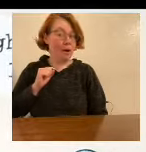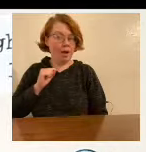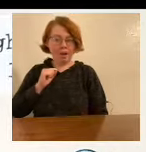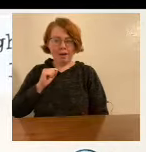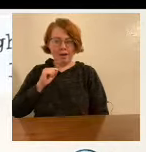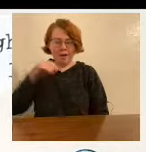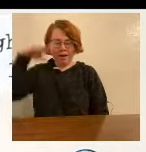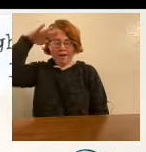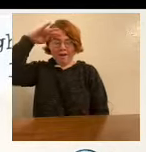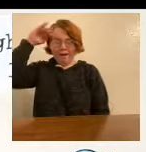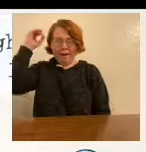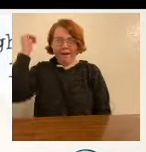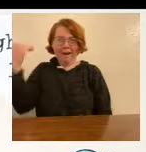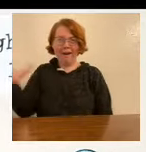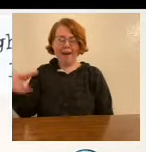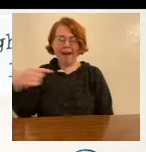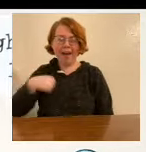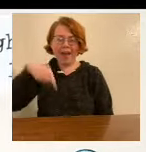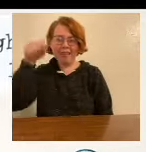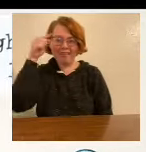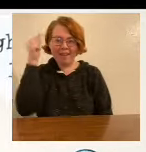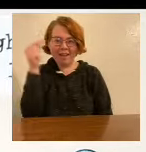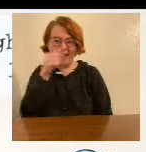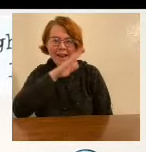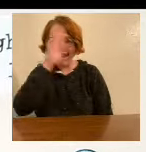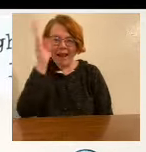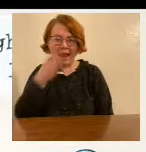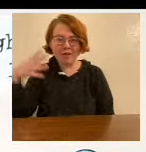I thought he'd never leave.